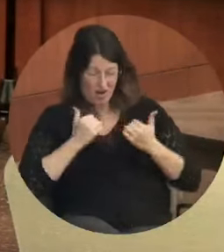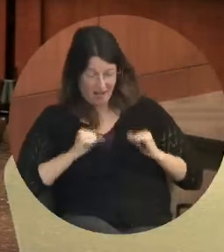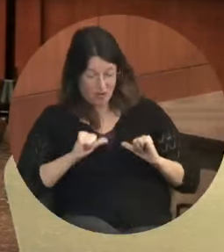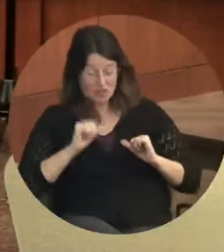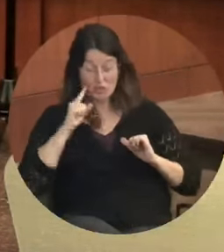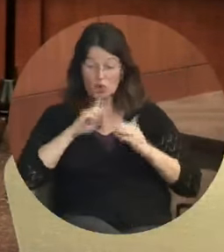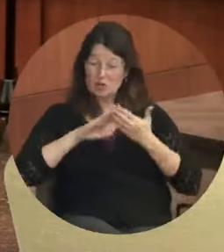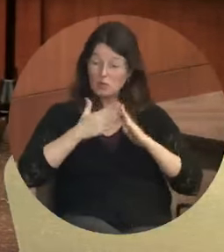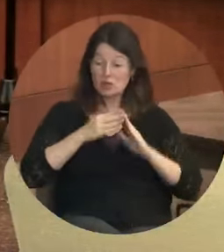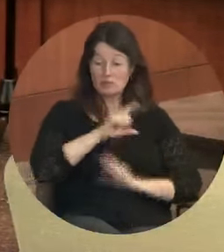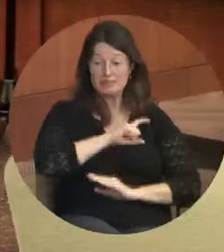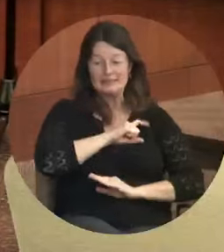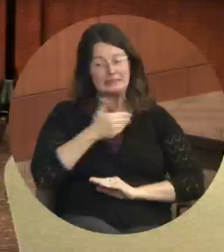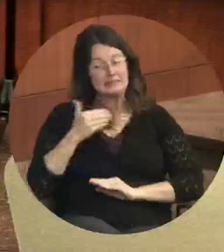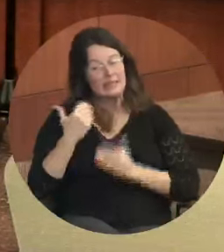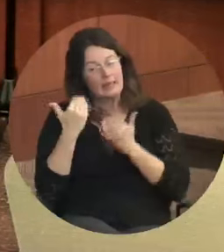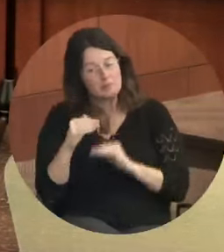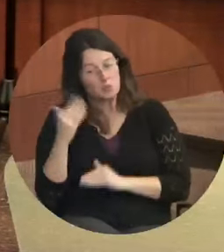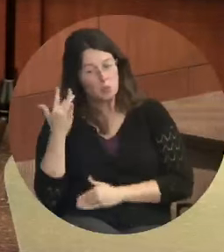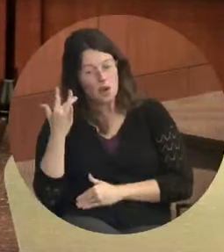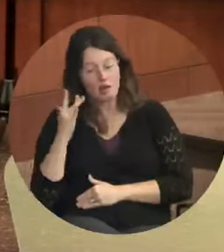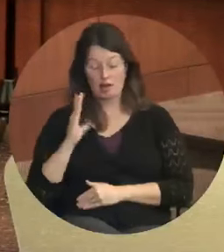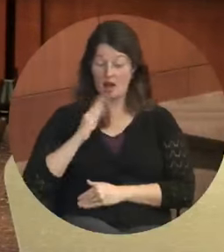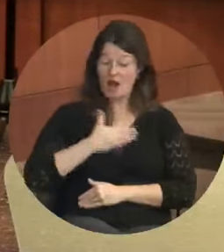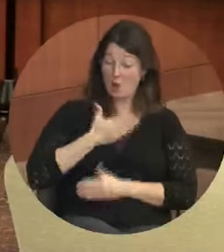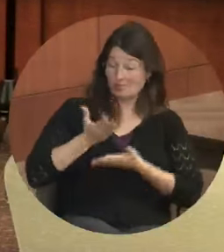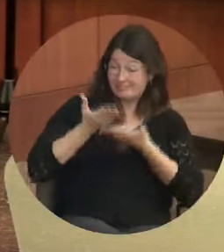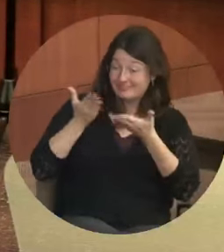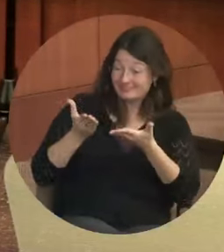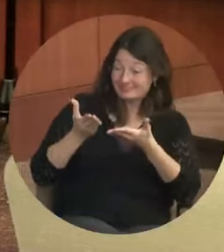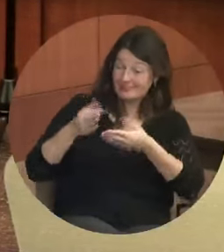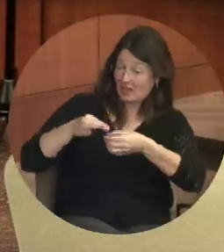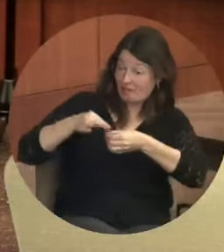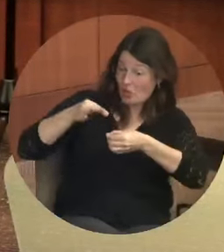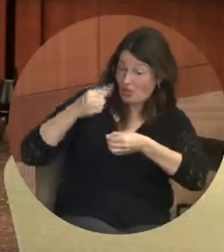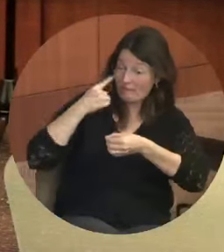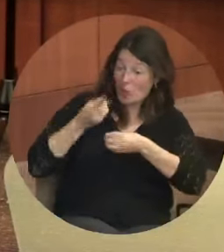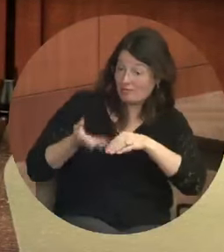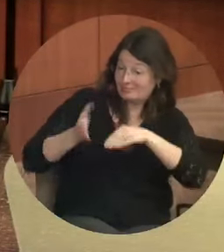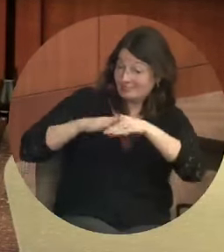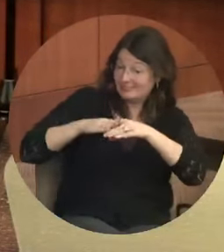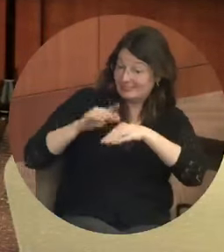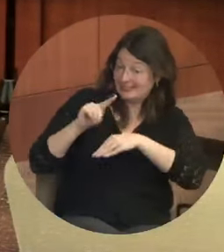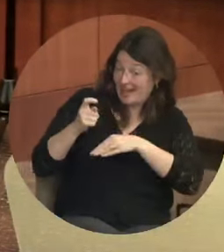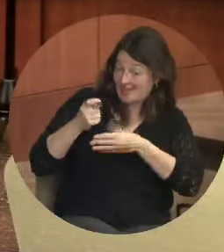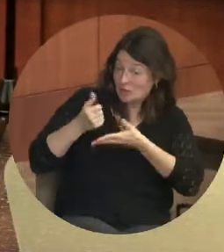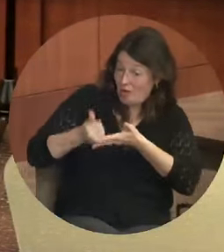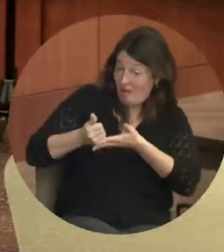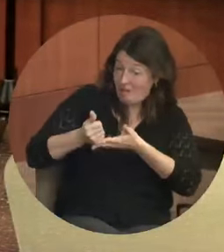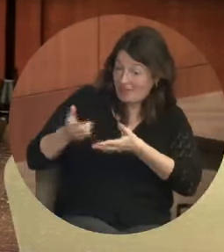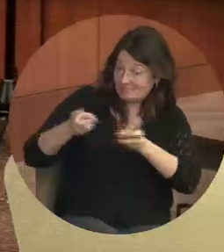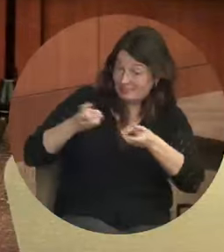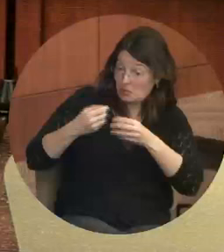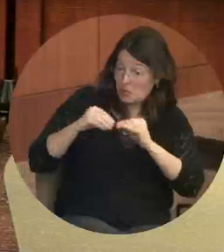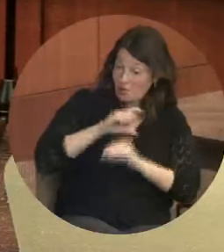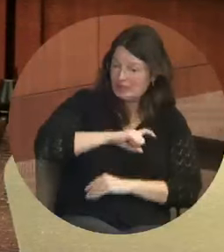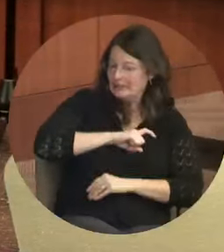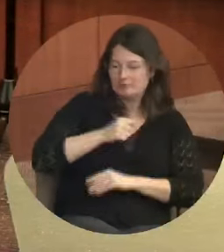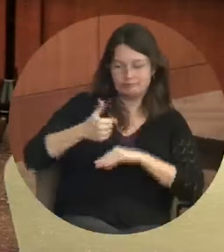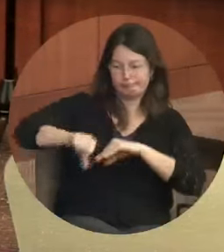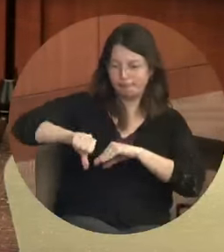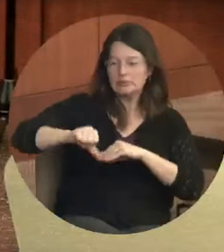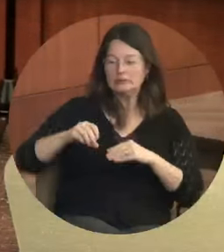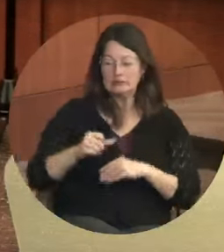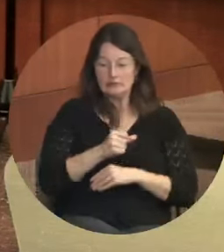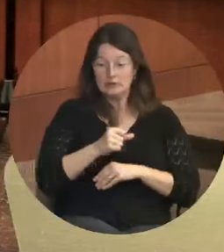will remain limited. Still, our goal is to improve citizen satisfaction with police services six